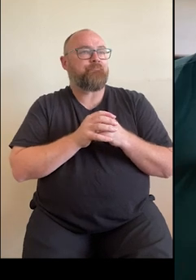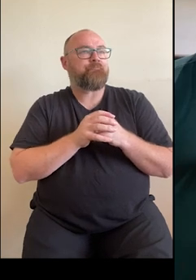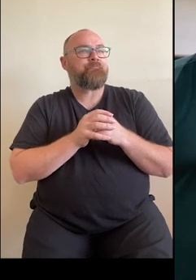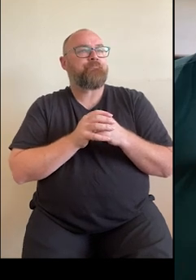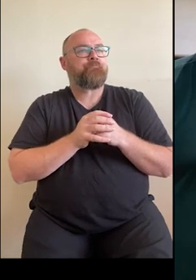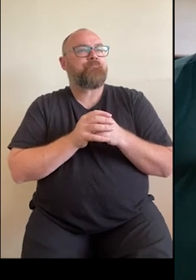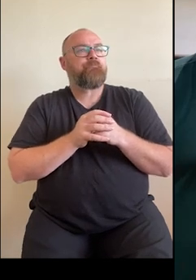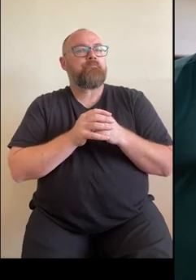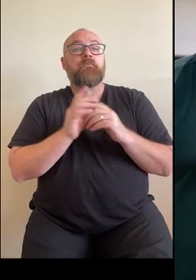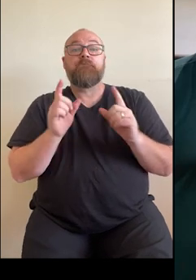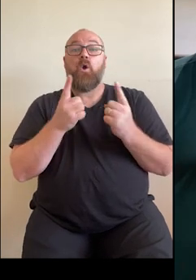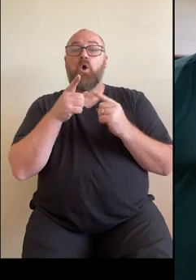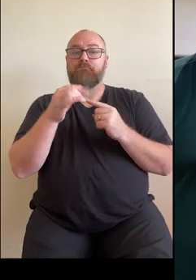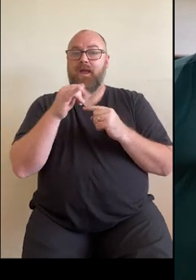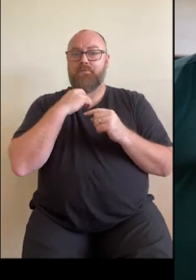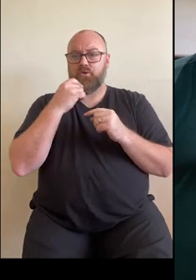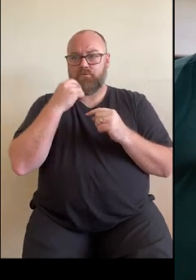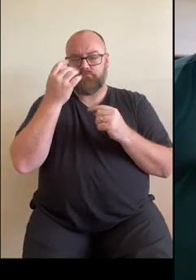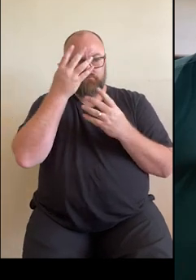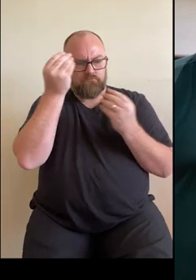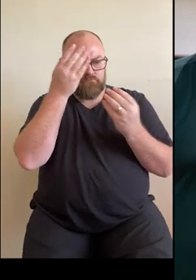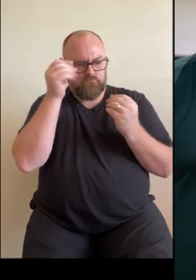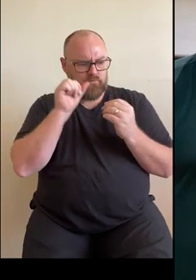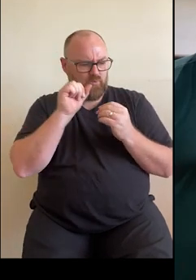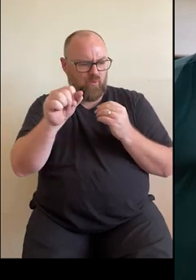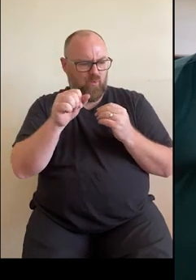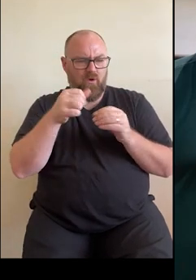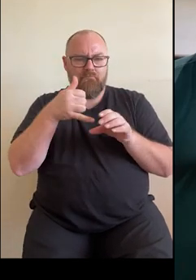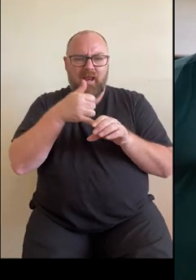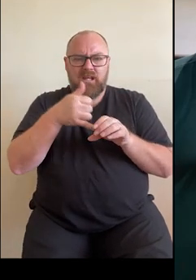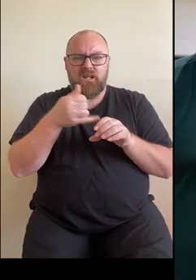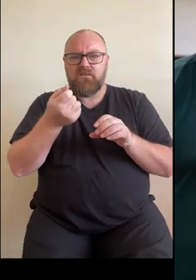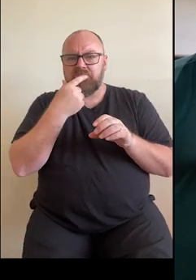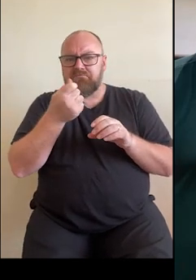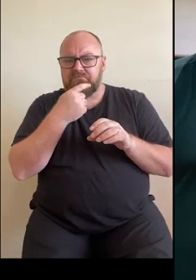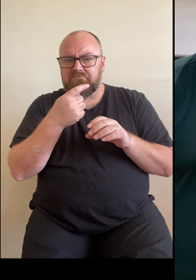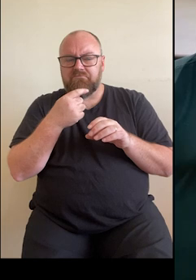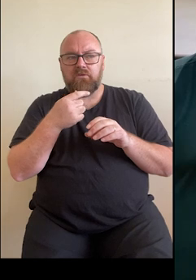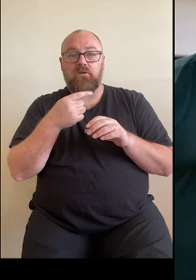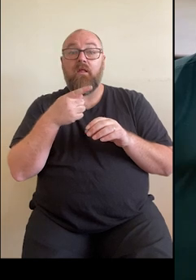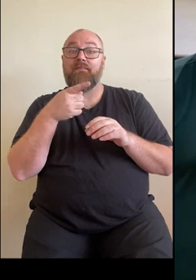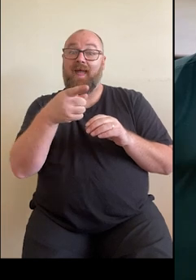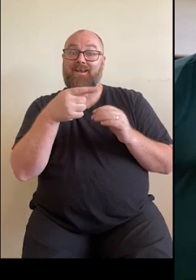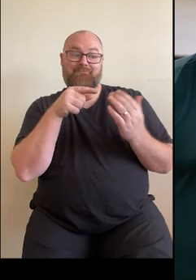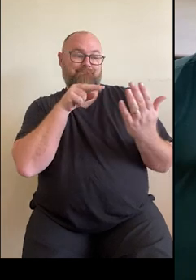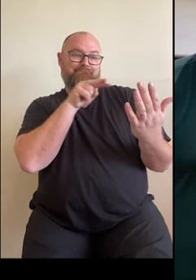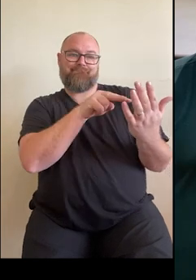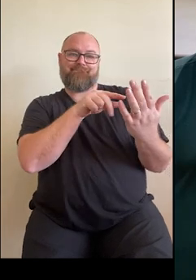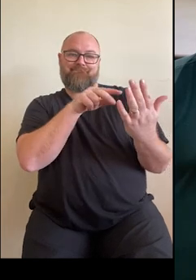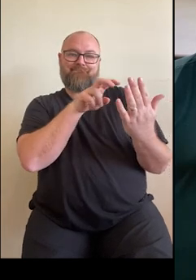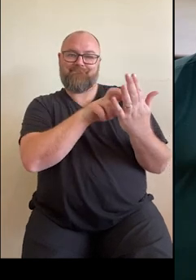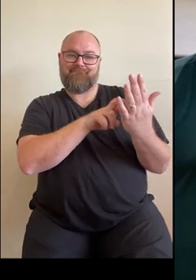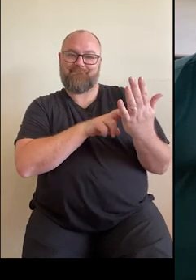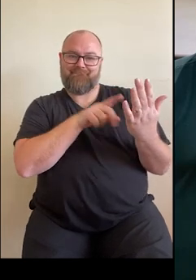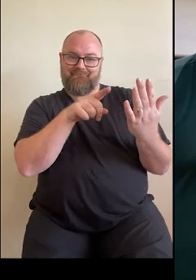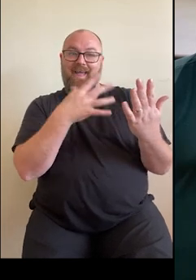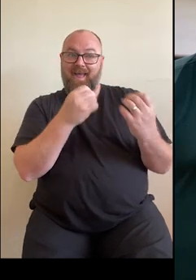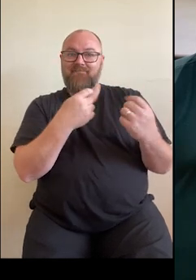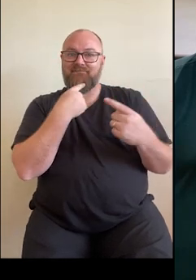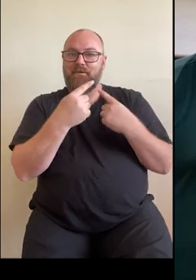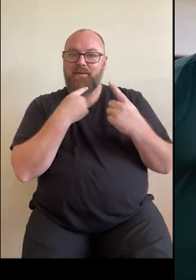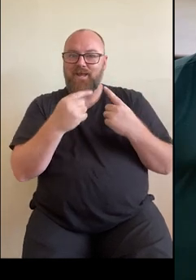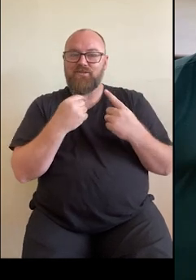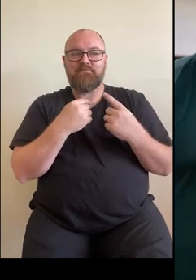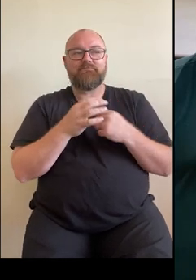Firstly if you have trouble remembering your medicines or your medical history your record may provide valuable information to